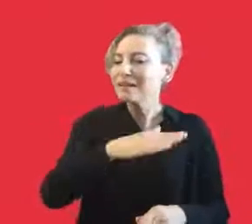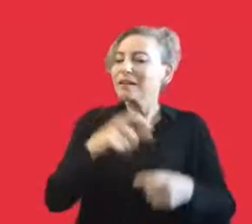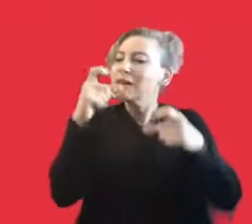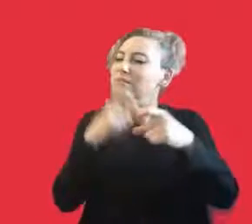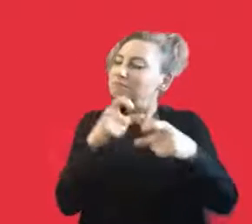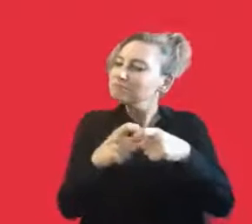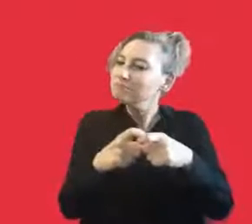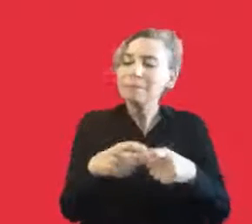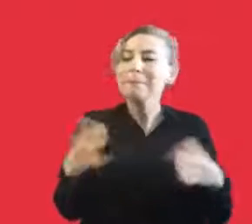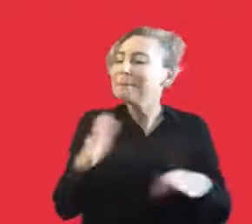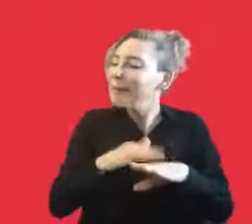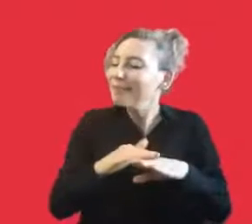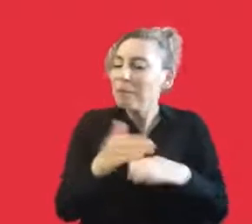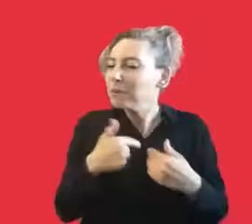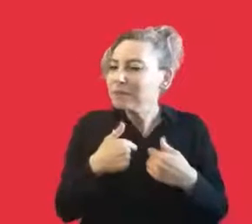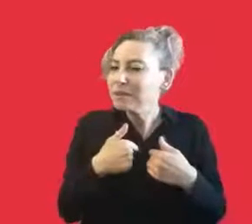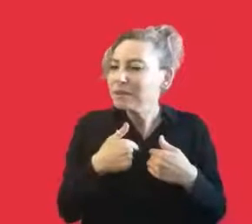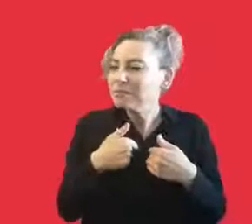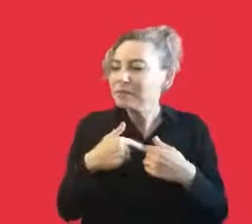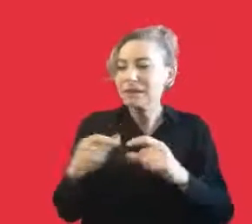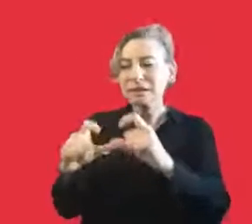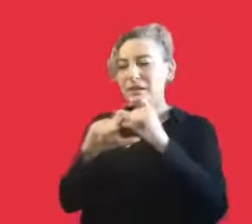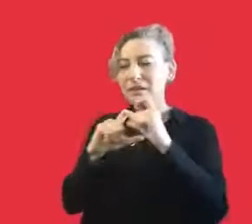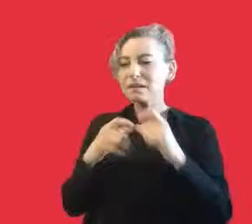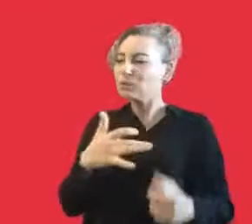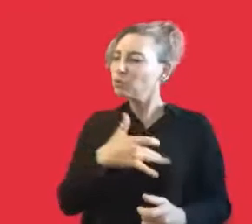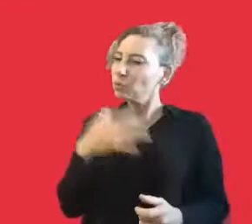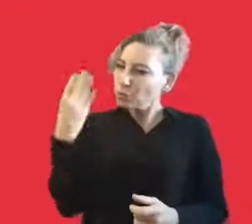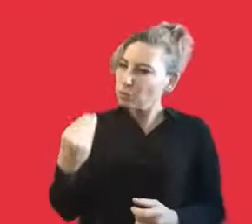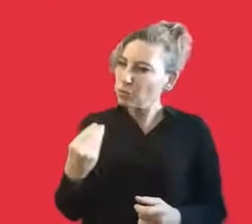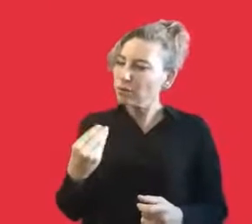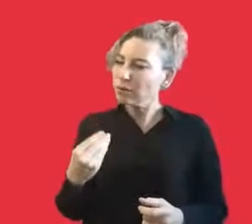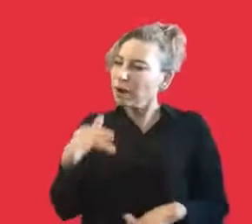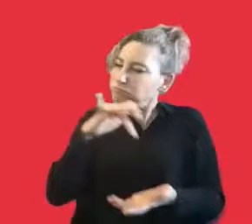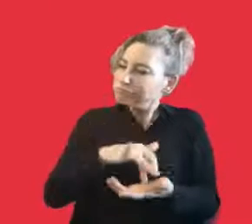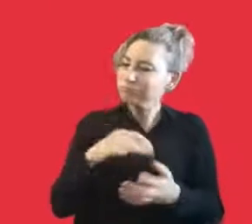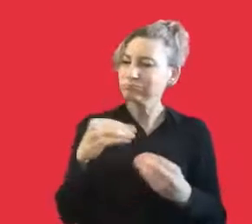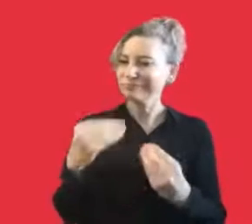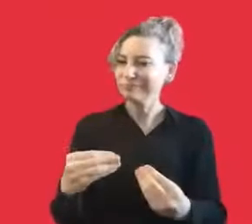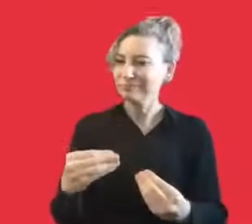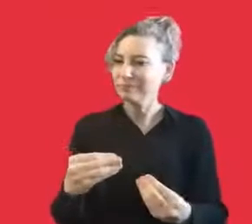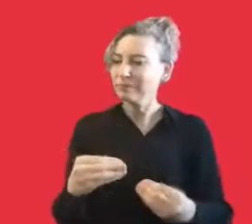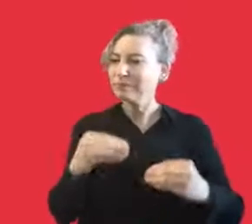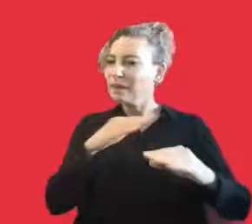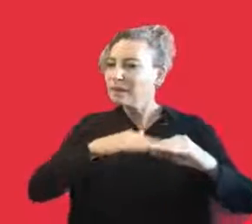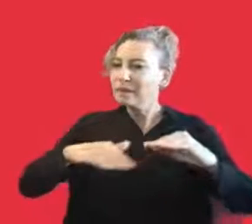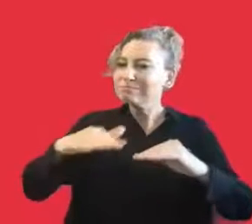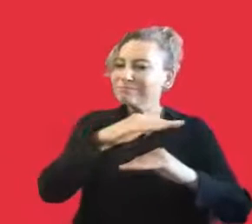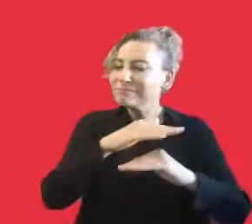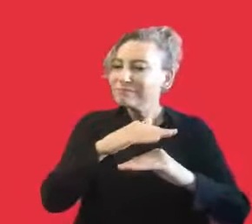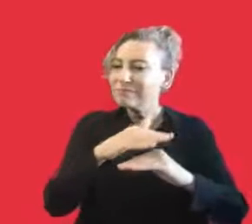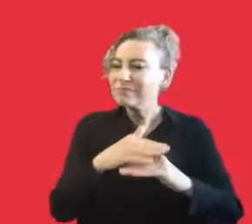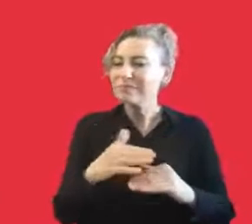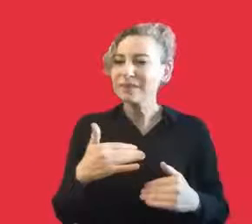And we are trying to understand what people are trying to do and they're trying to understand what the people are doing, maybe